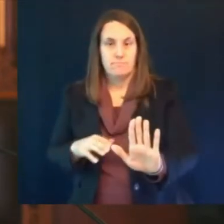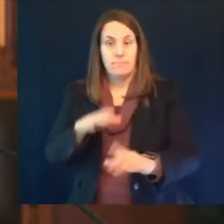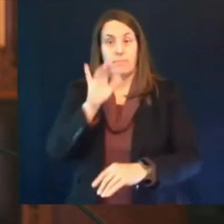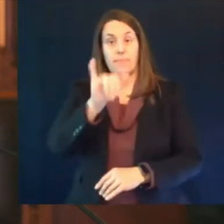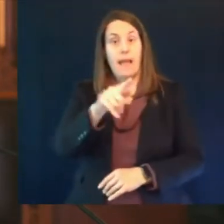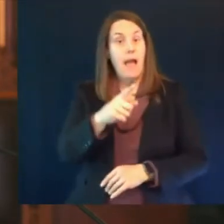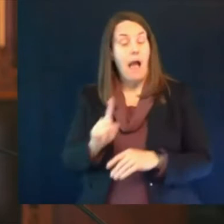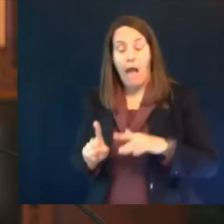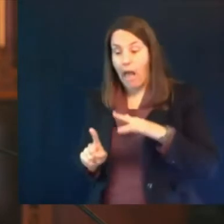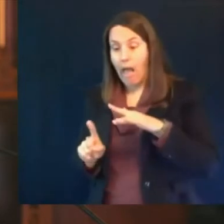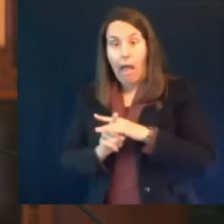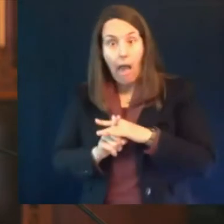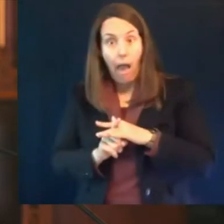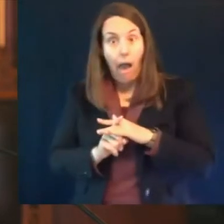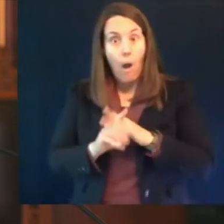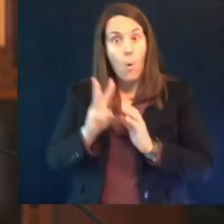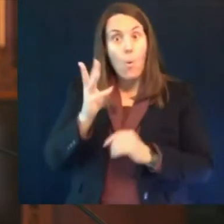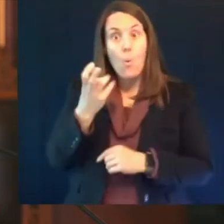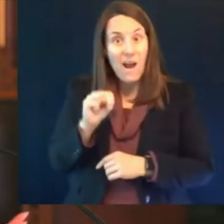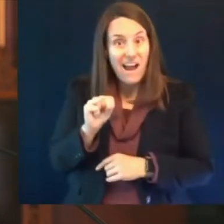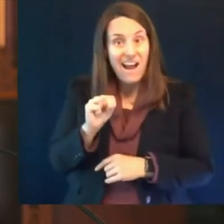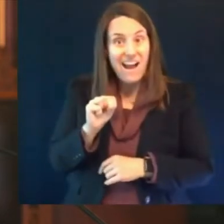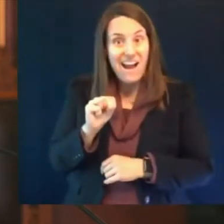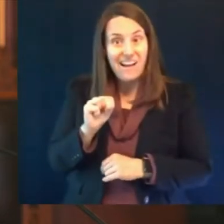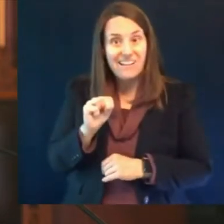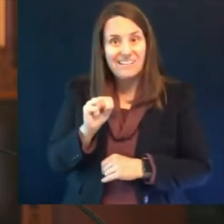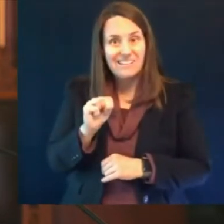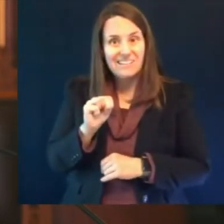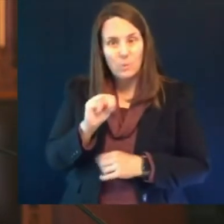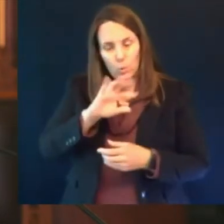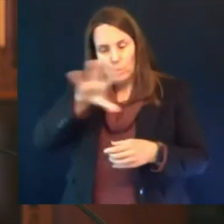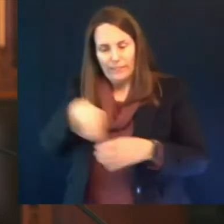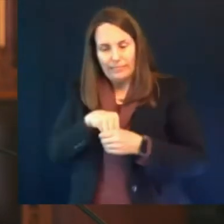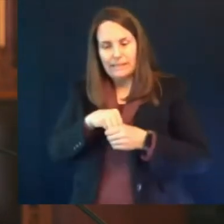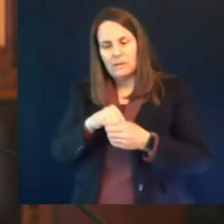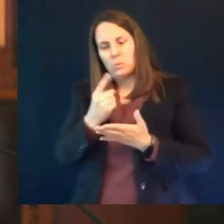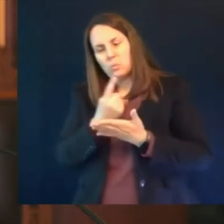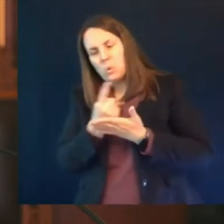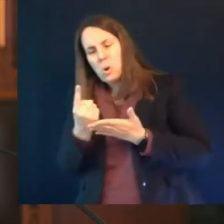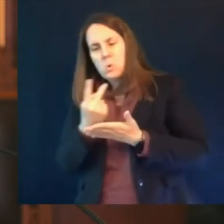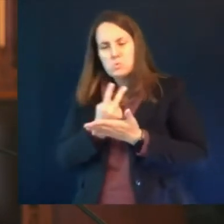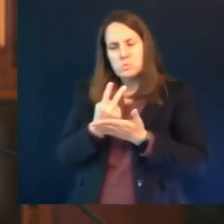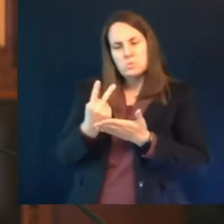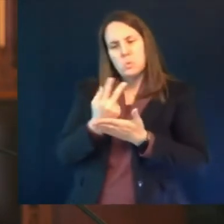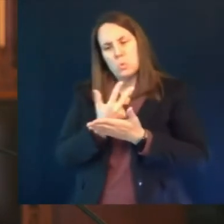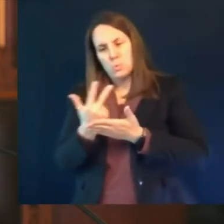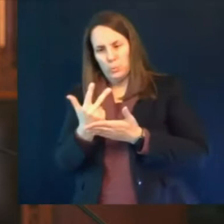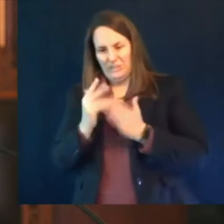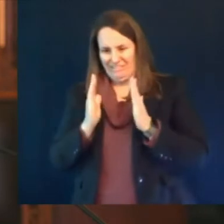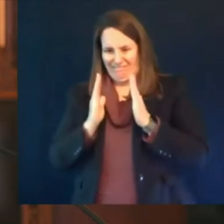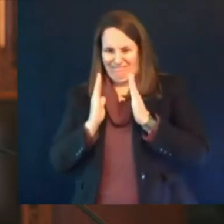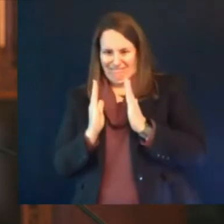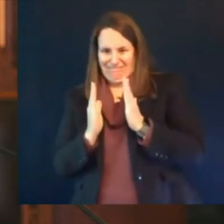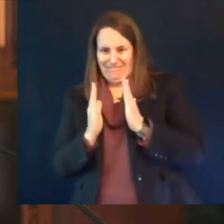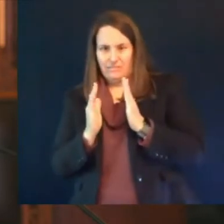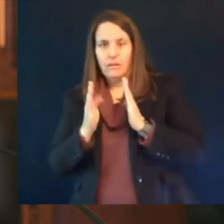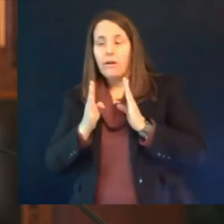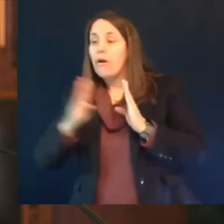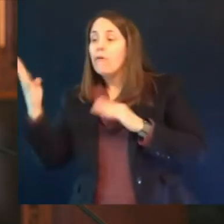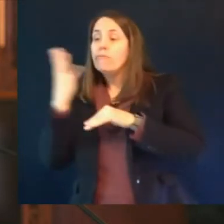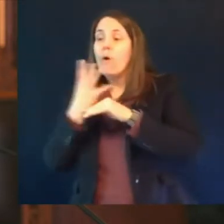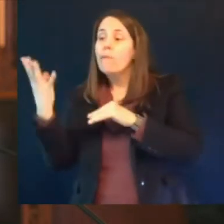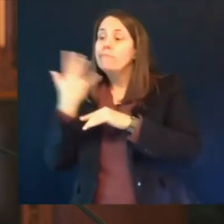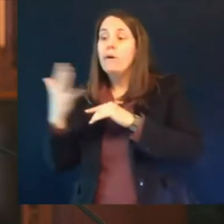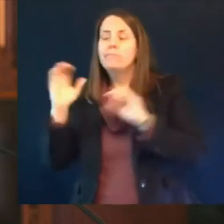later in in the course of the post vaccine era again flu-like